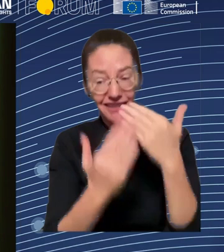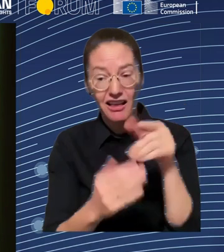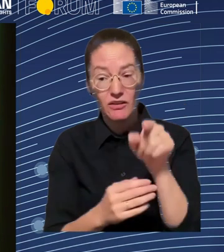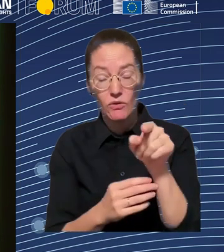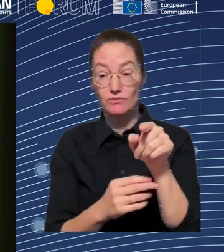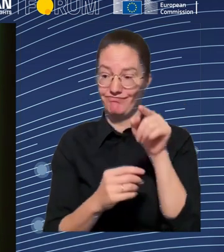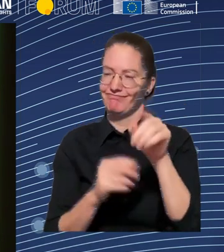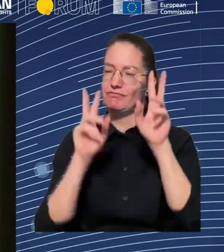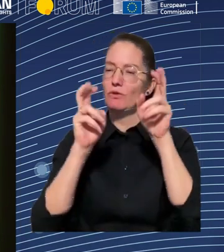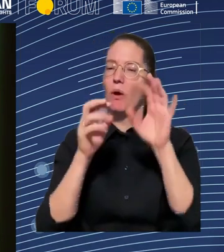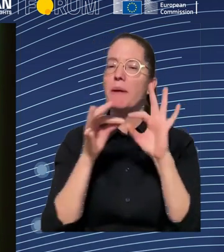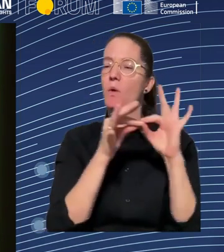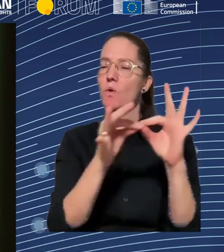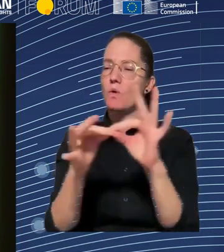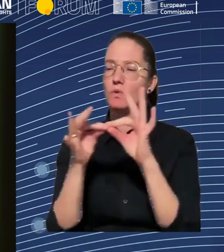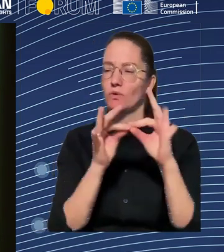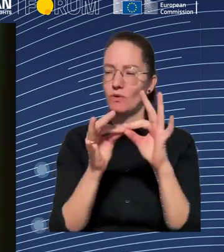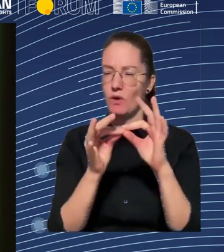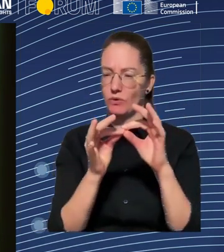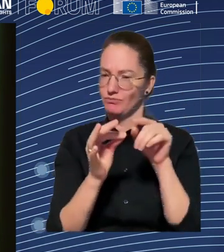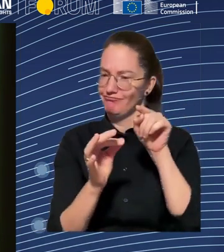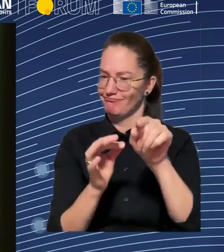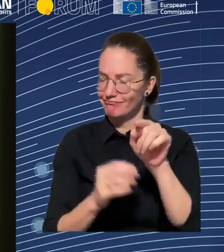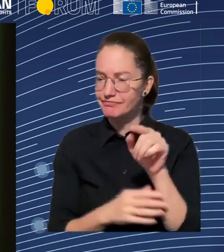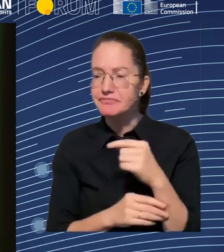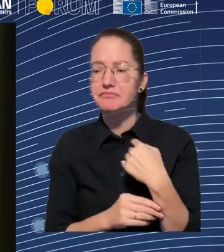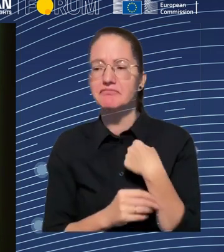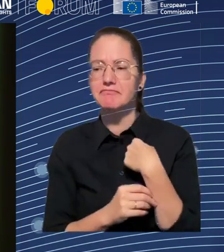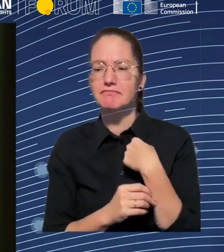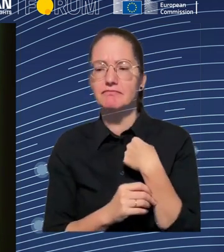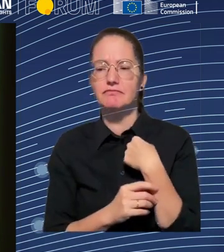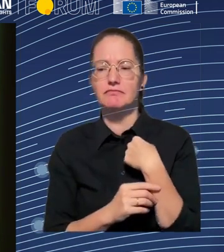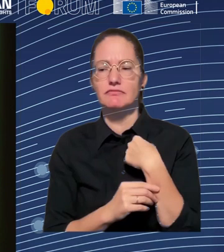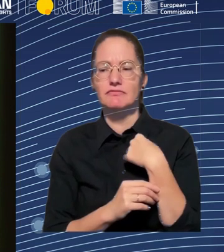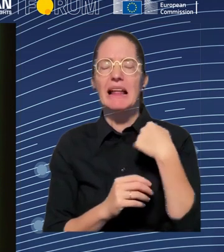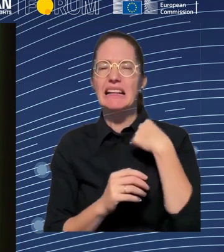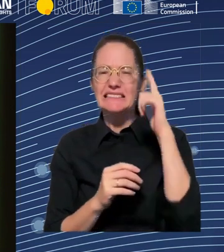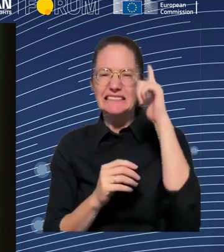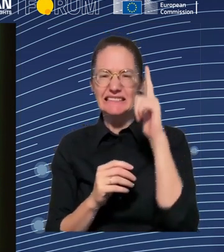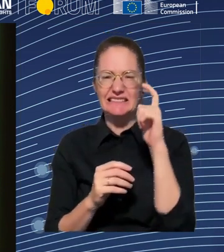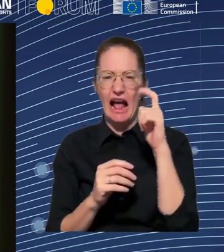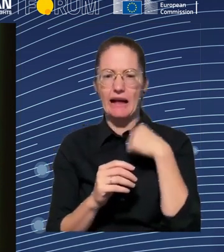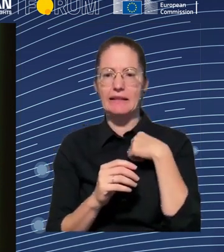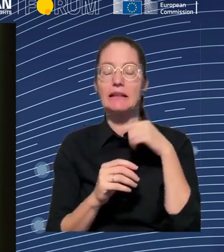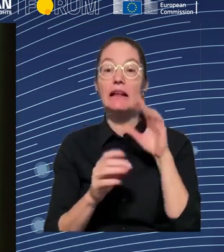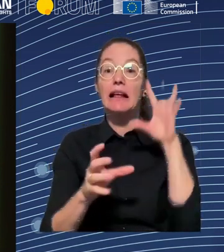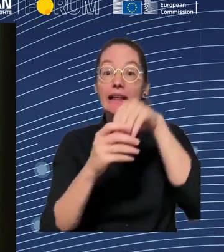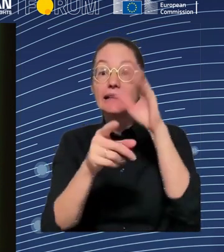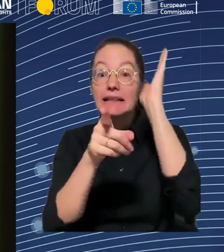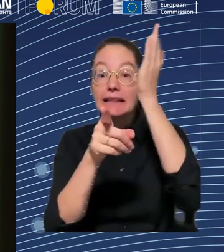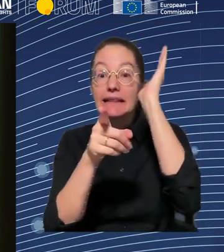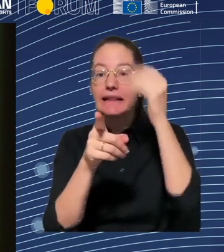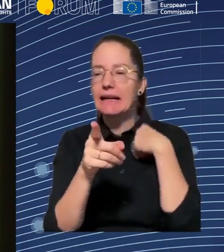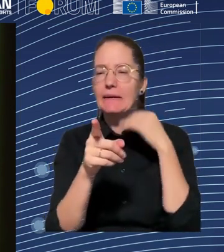would be interested to hear a bit more where Martin was stopping, because he was stopping to think, what can unions do? So, I would like to